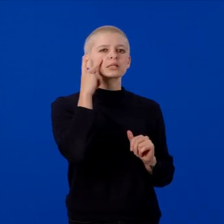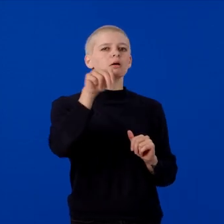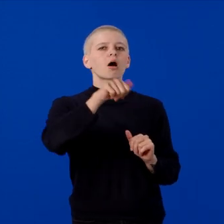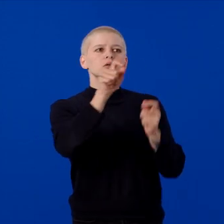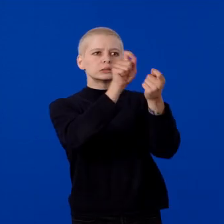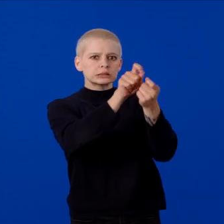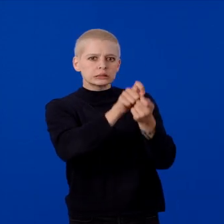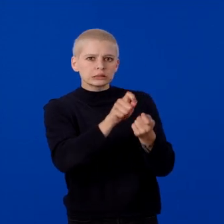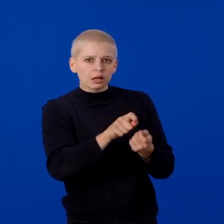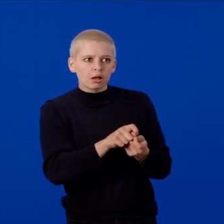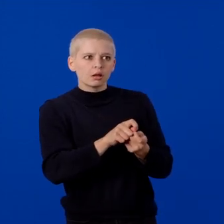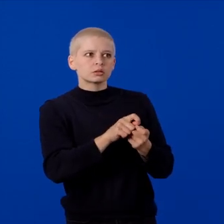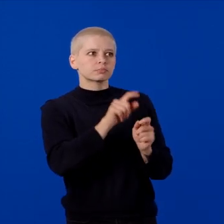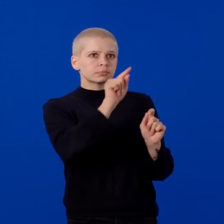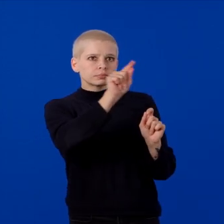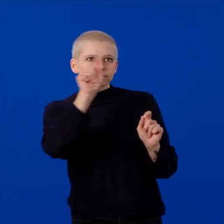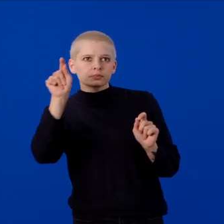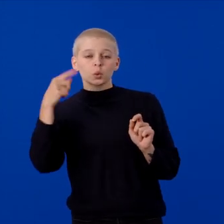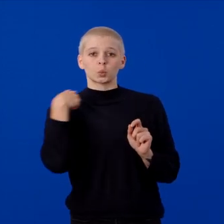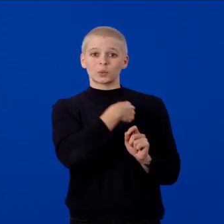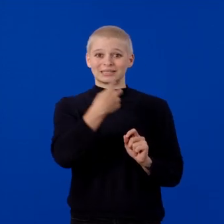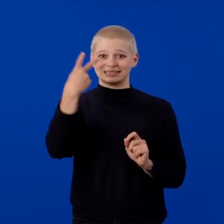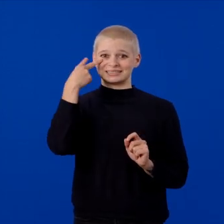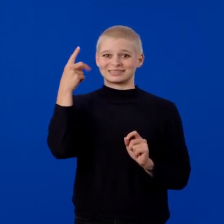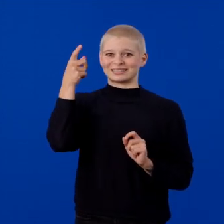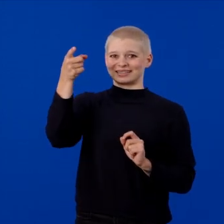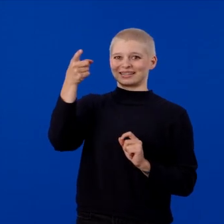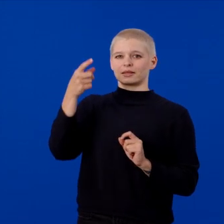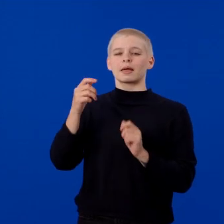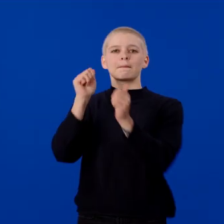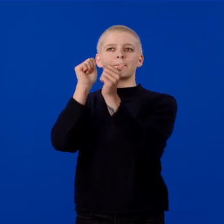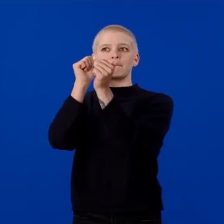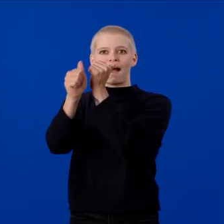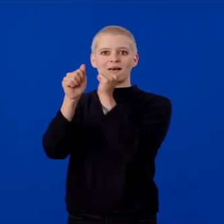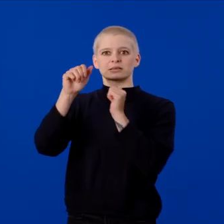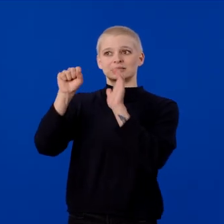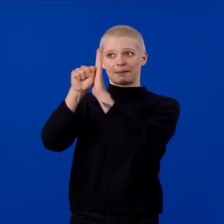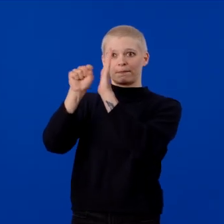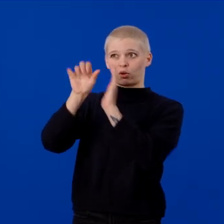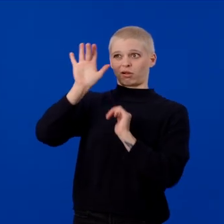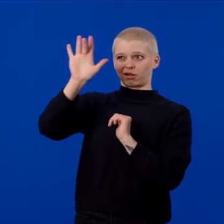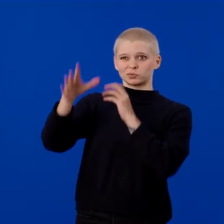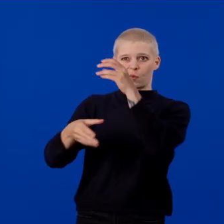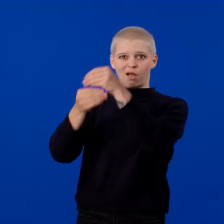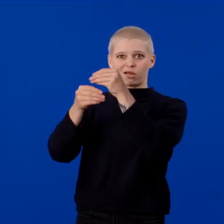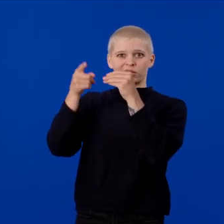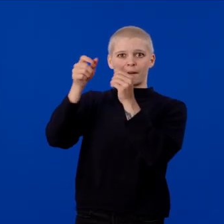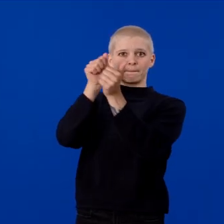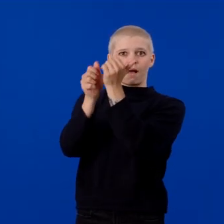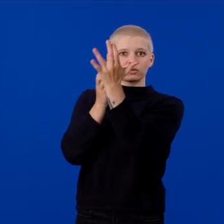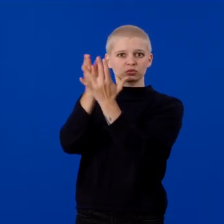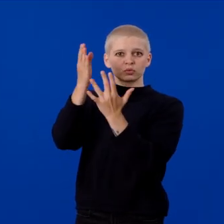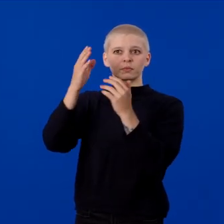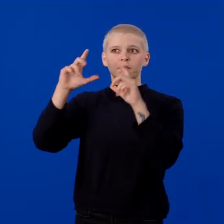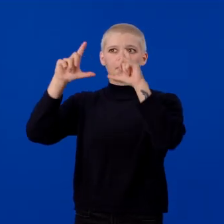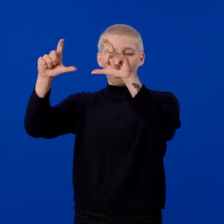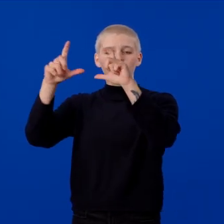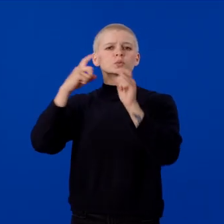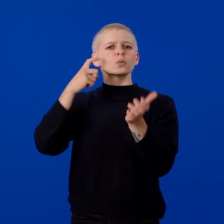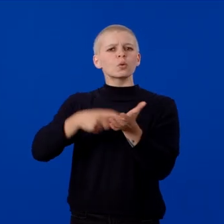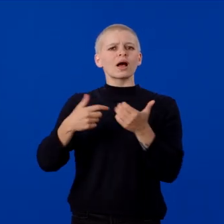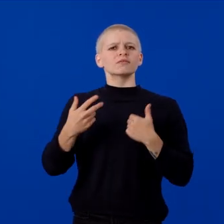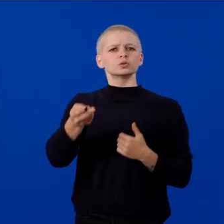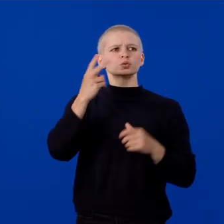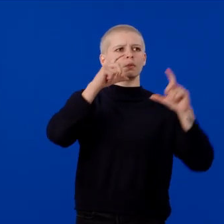dependencies. Click on the plus symbol to add the pass-through building block, and you'll notice here that two blocks are added